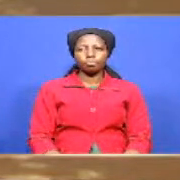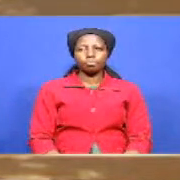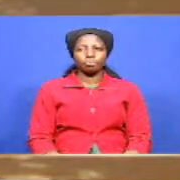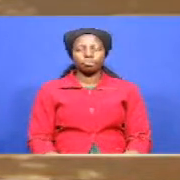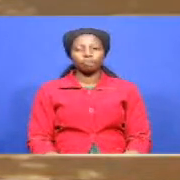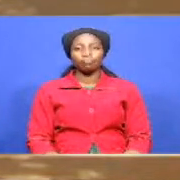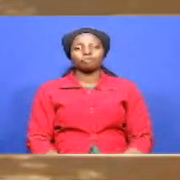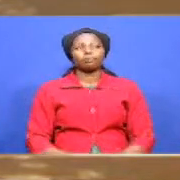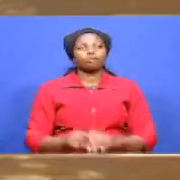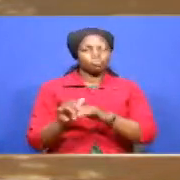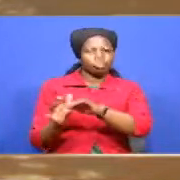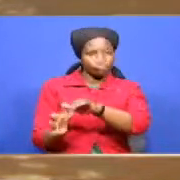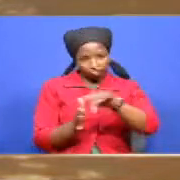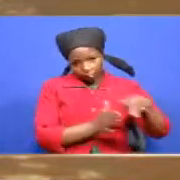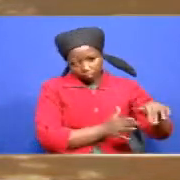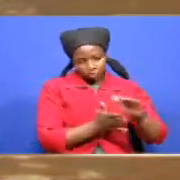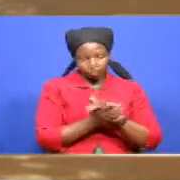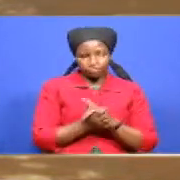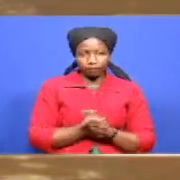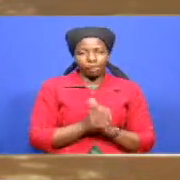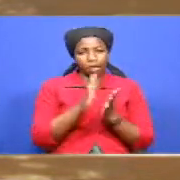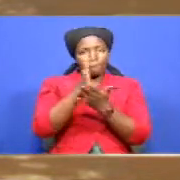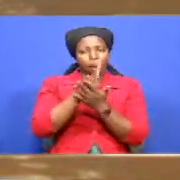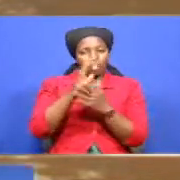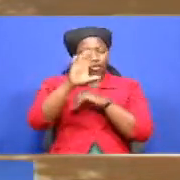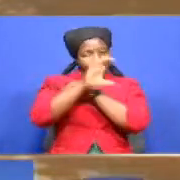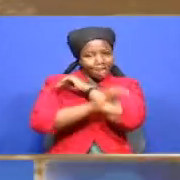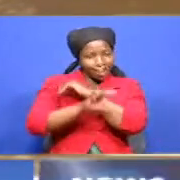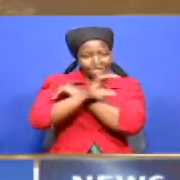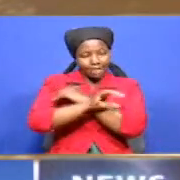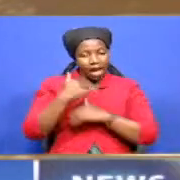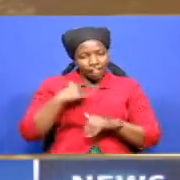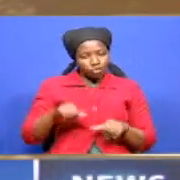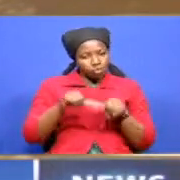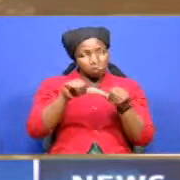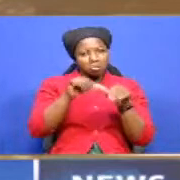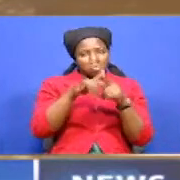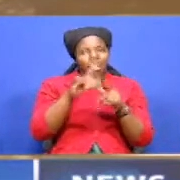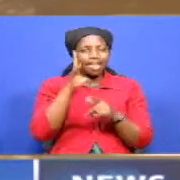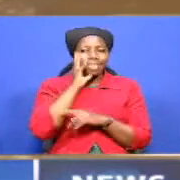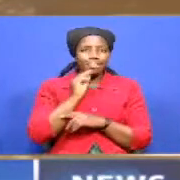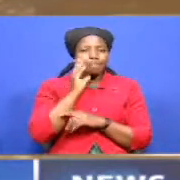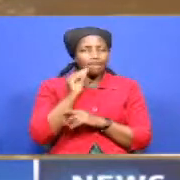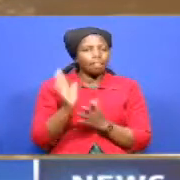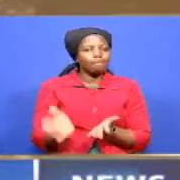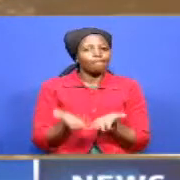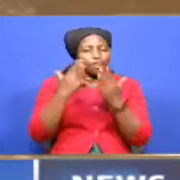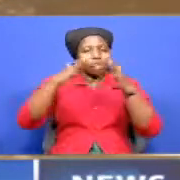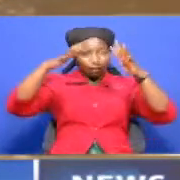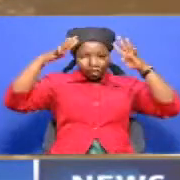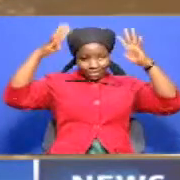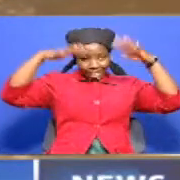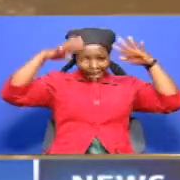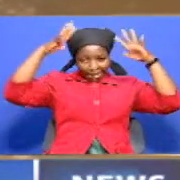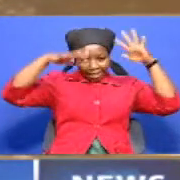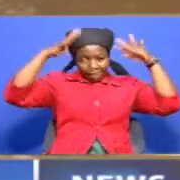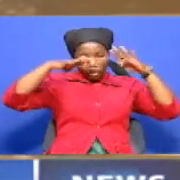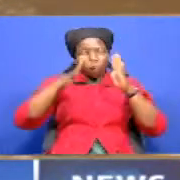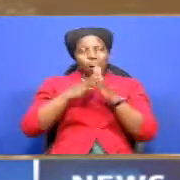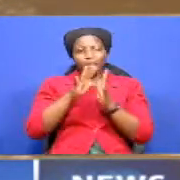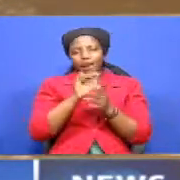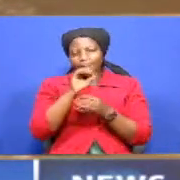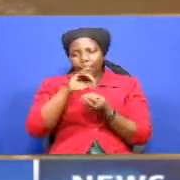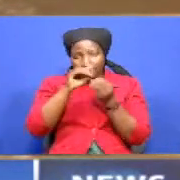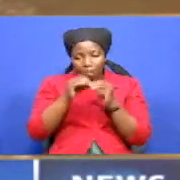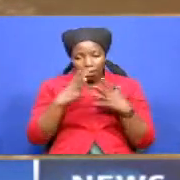And away from that parts of the country have continued to experience enhanced rainfall with a number of those affected